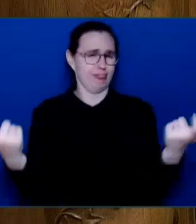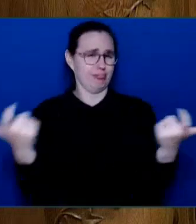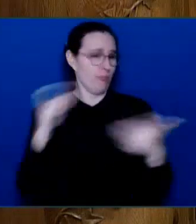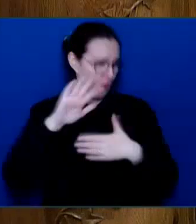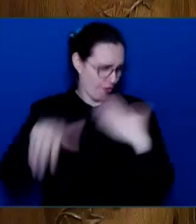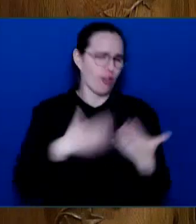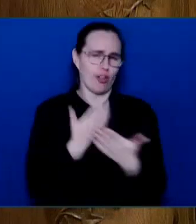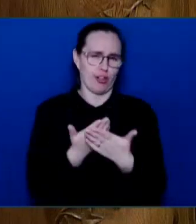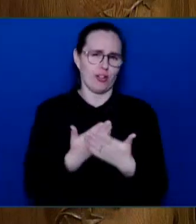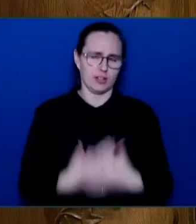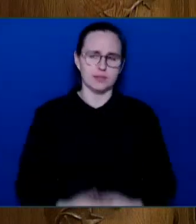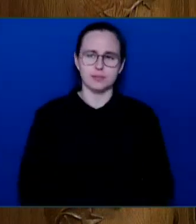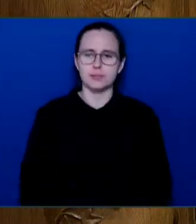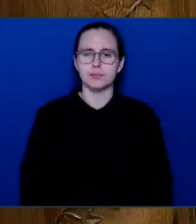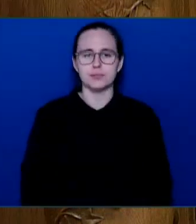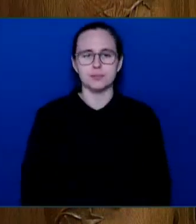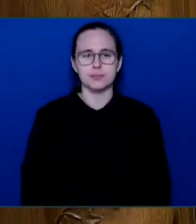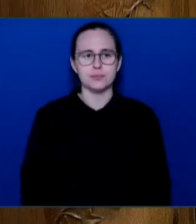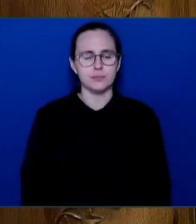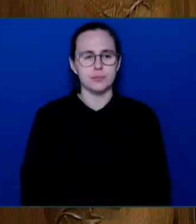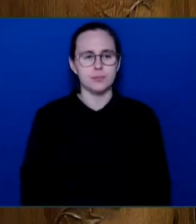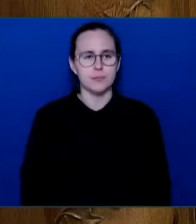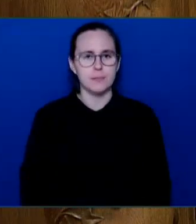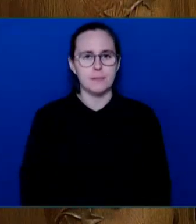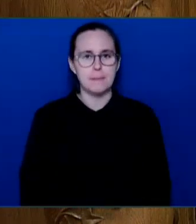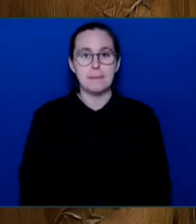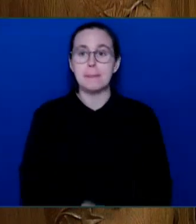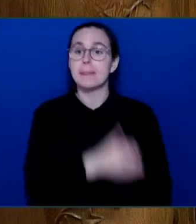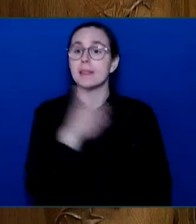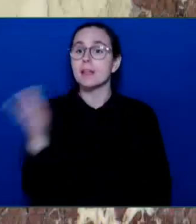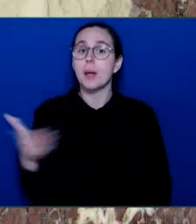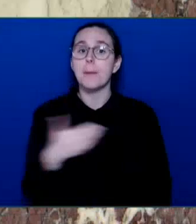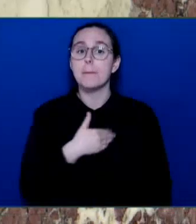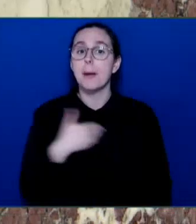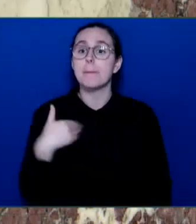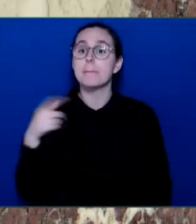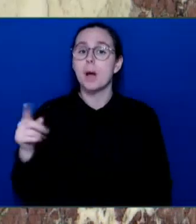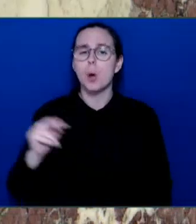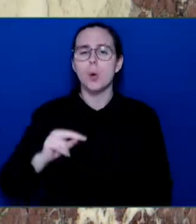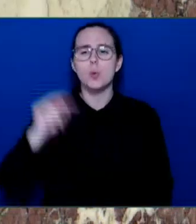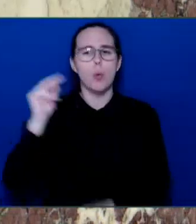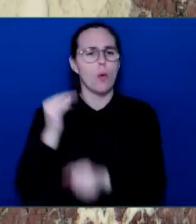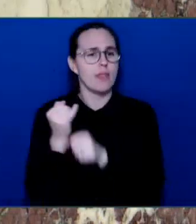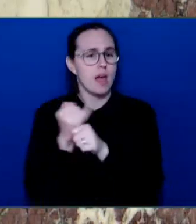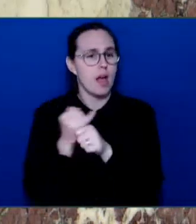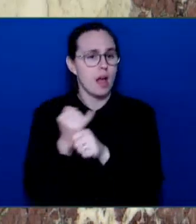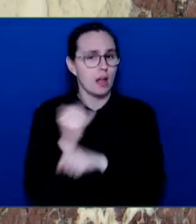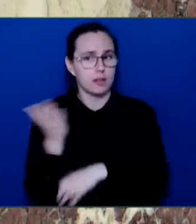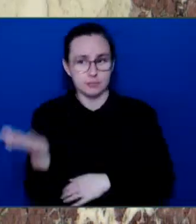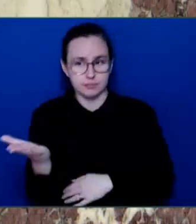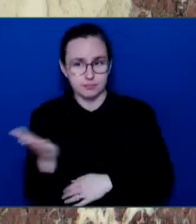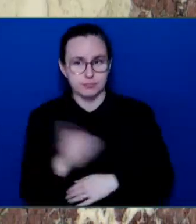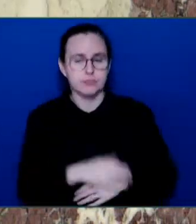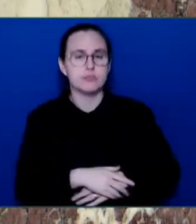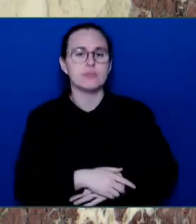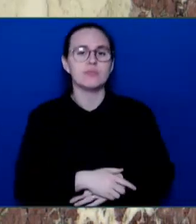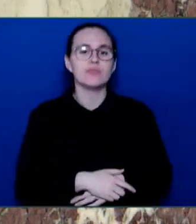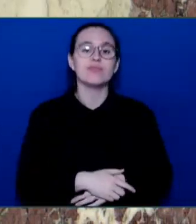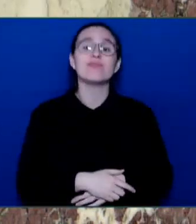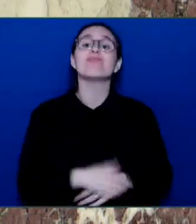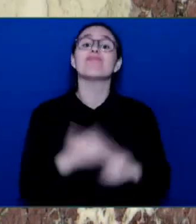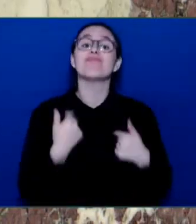Member for North Thailand. Thank you, Honourable Speaker. I rise today to talk about cybersecurity. Every October,